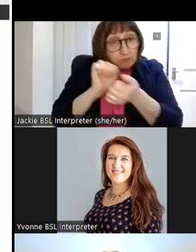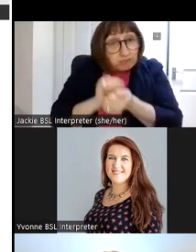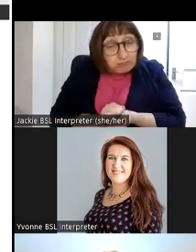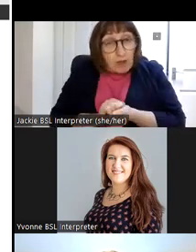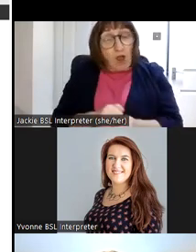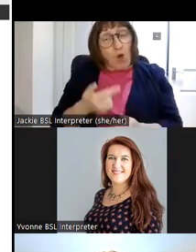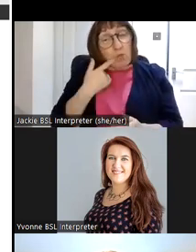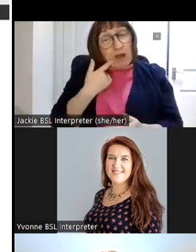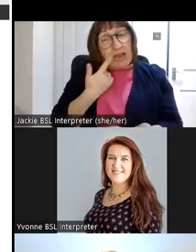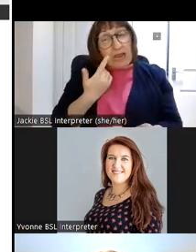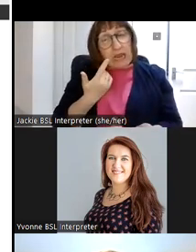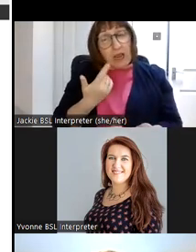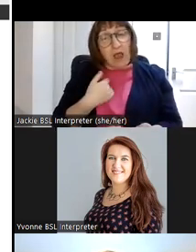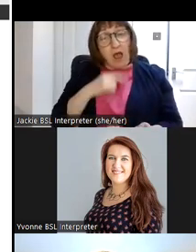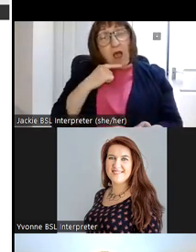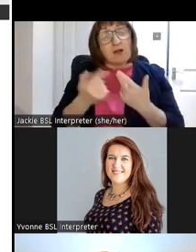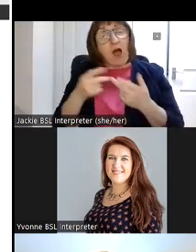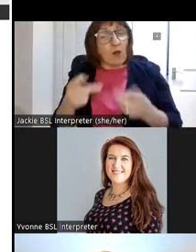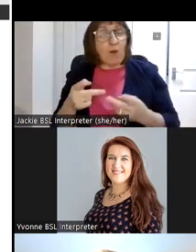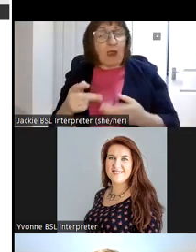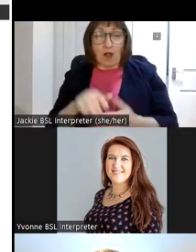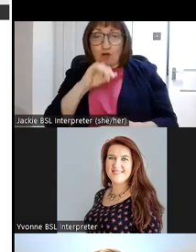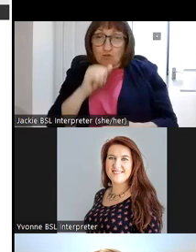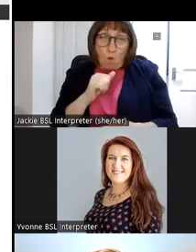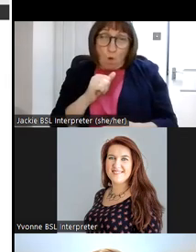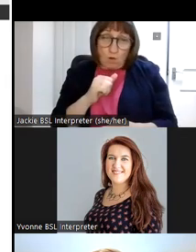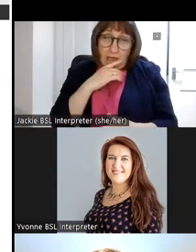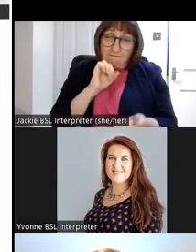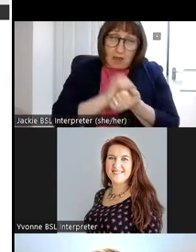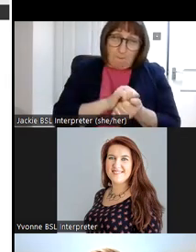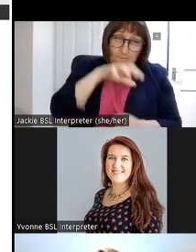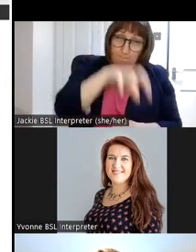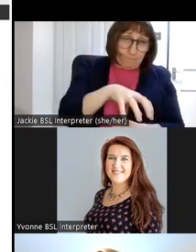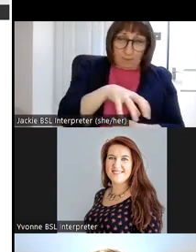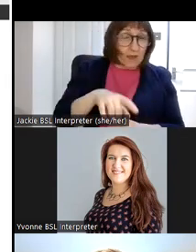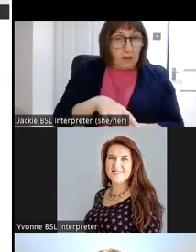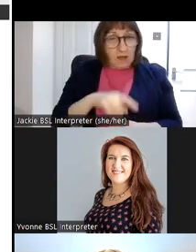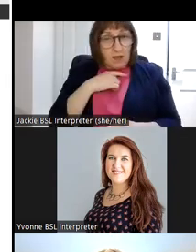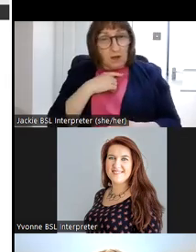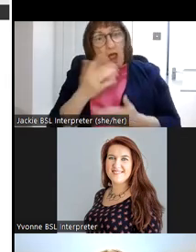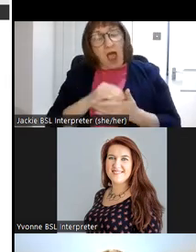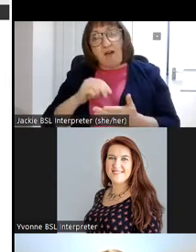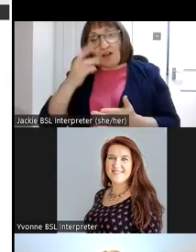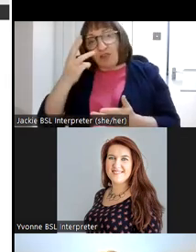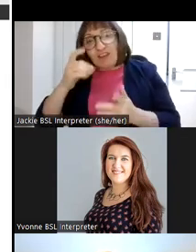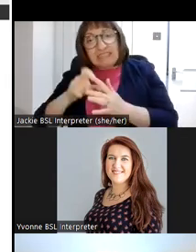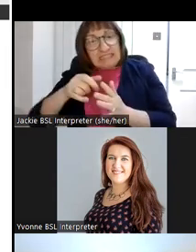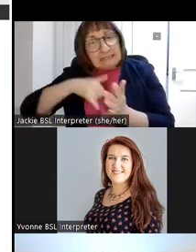adopted um the alternative of having where possible uh the items 3d scanned so